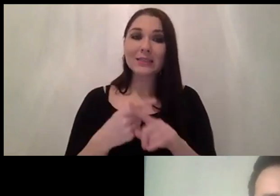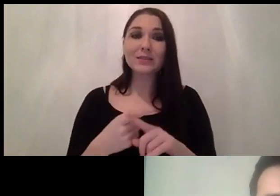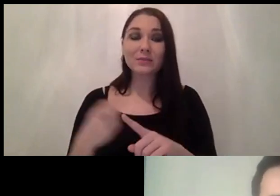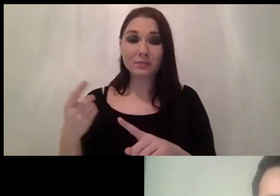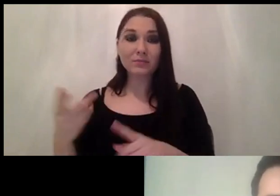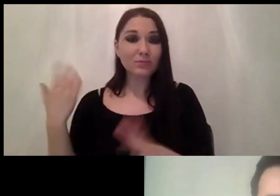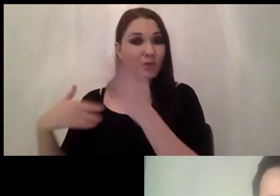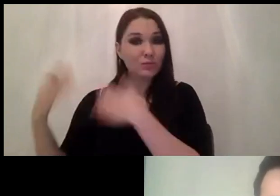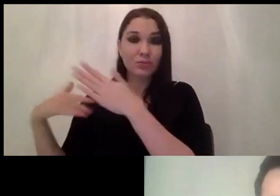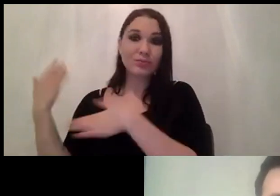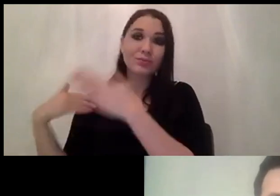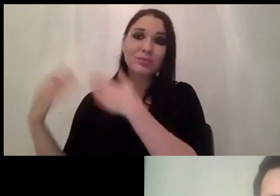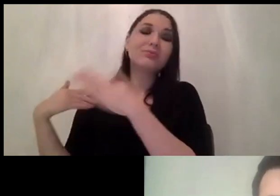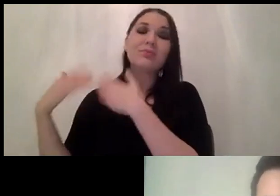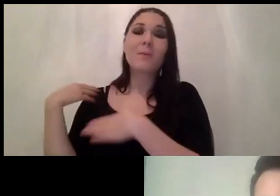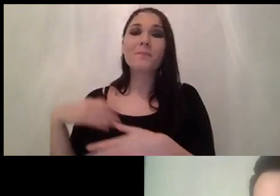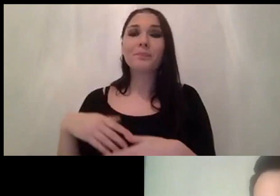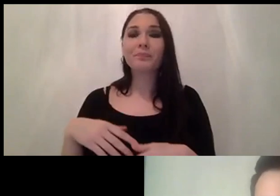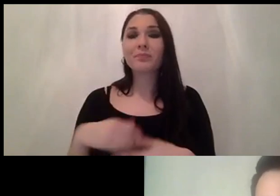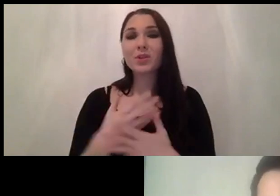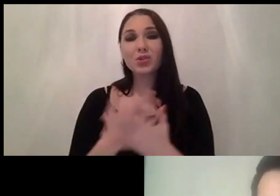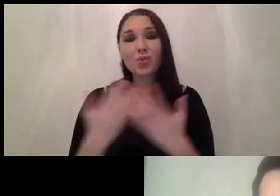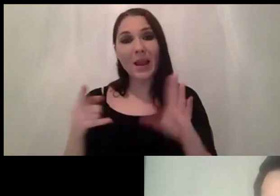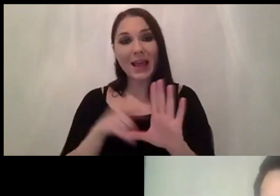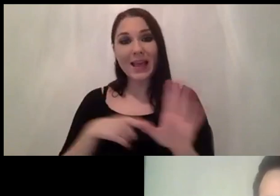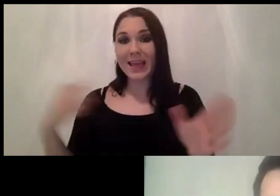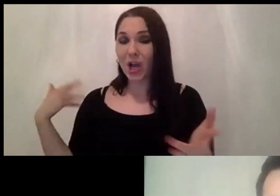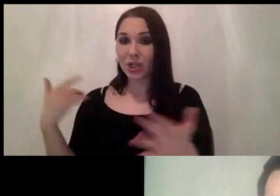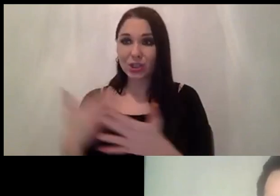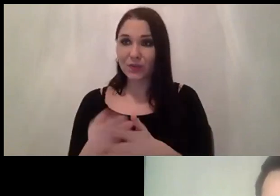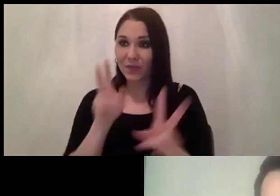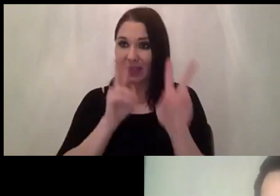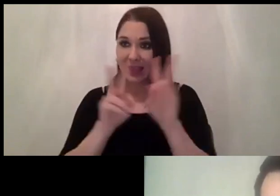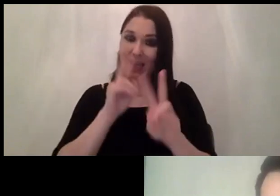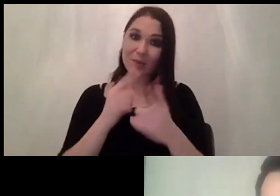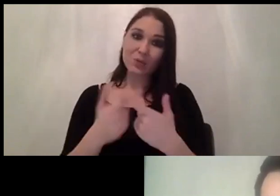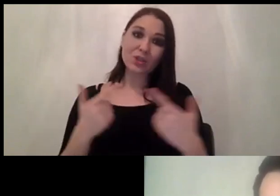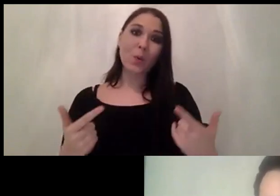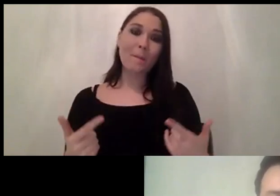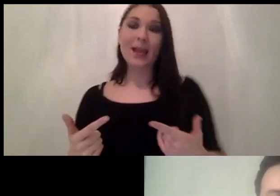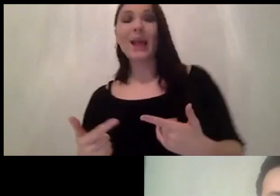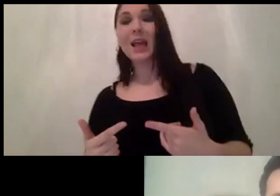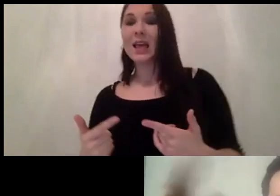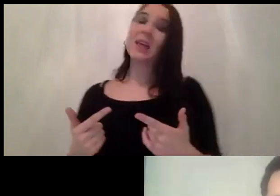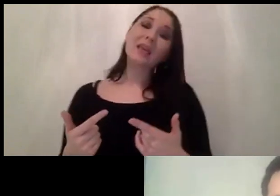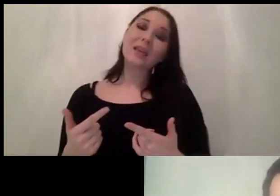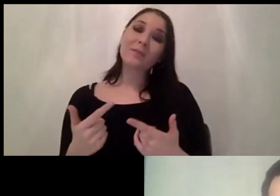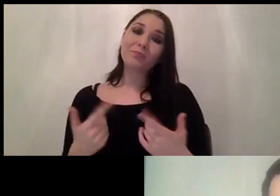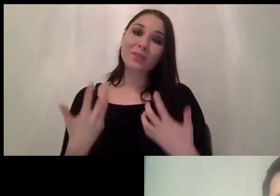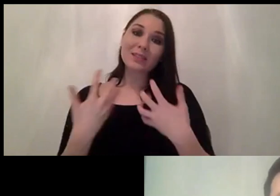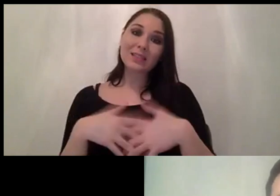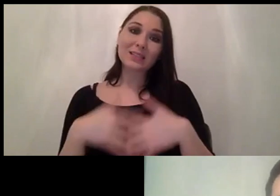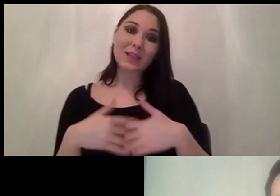have been in the market for for so many years i have seen them in so many exhibitions regarding uh systems for for